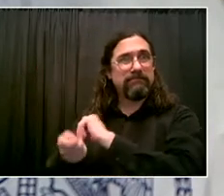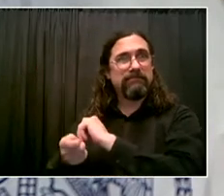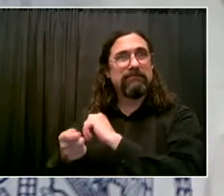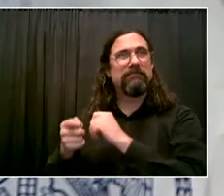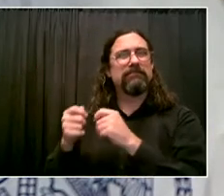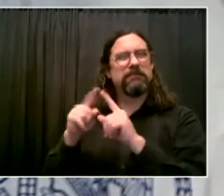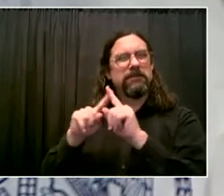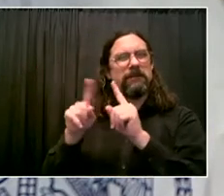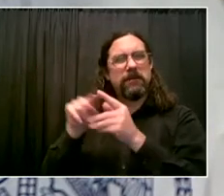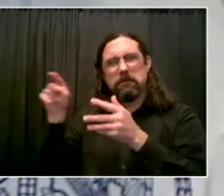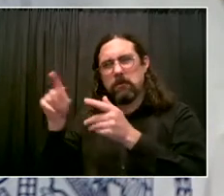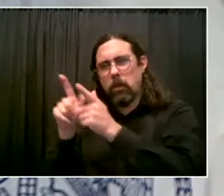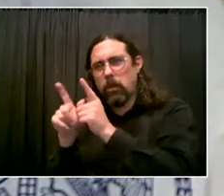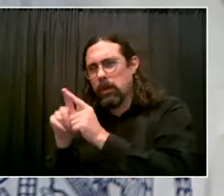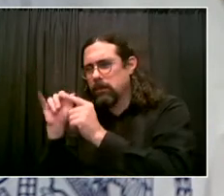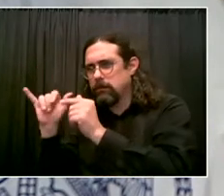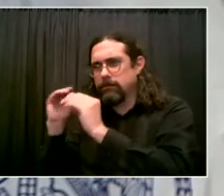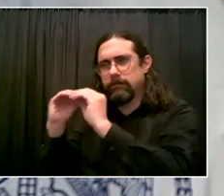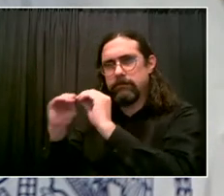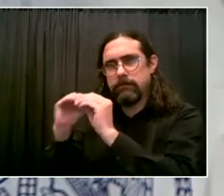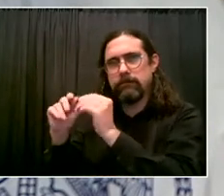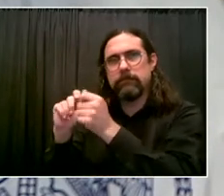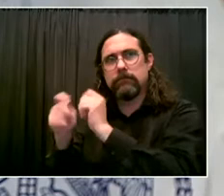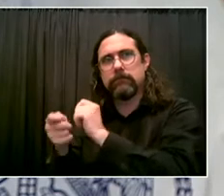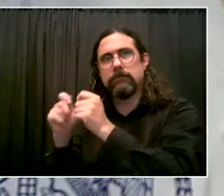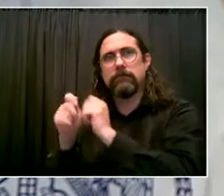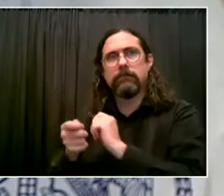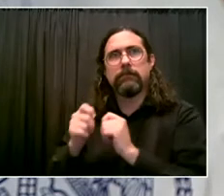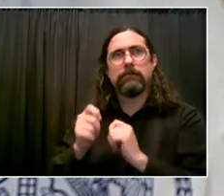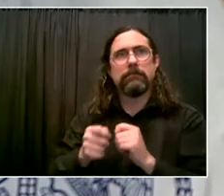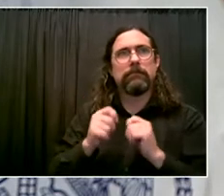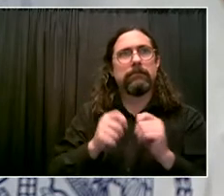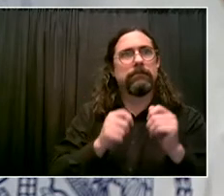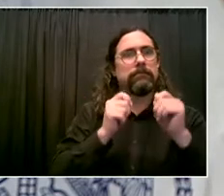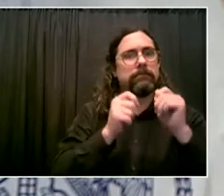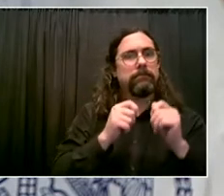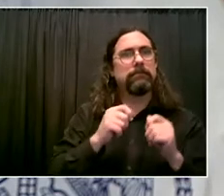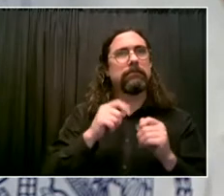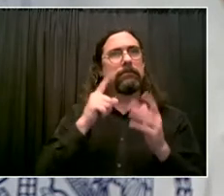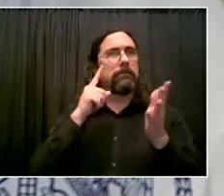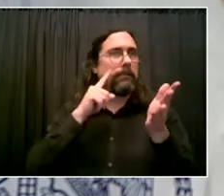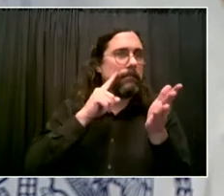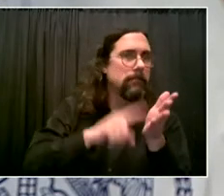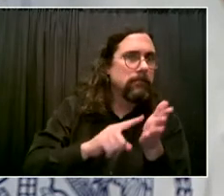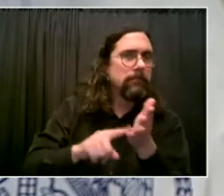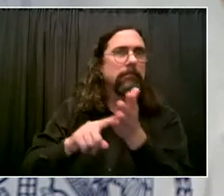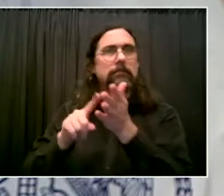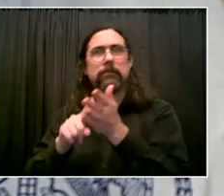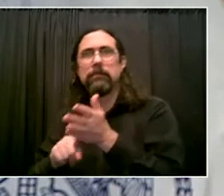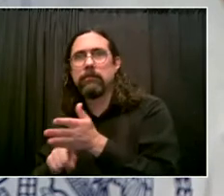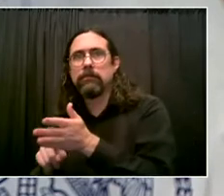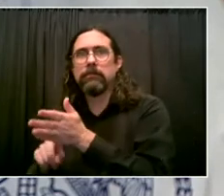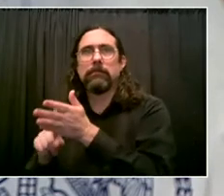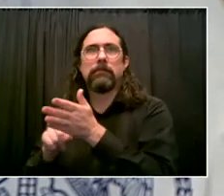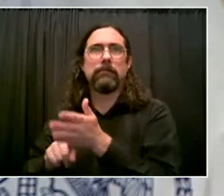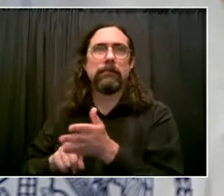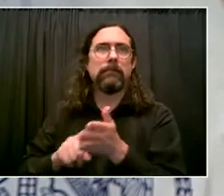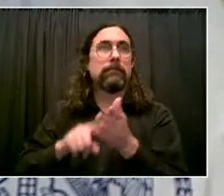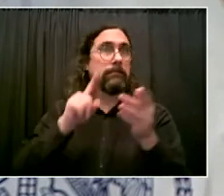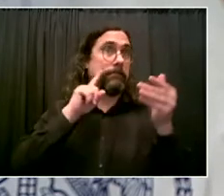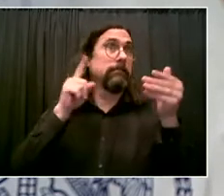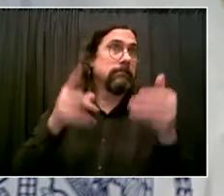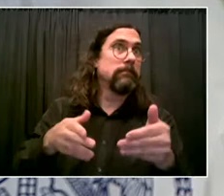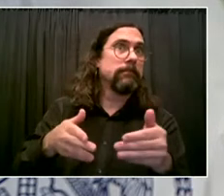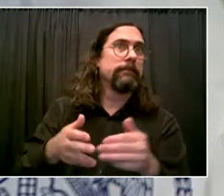comes back, there's another chance to act. But right now, the focus is on the parole bill. It will make a huge difference. It will help us stop